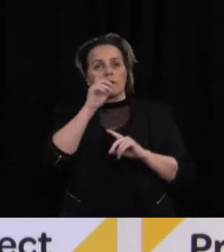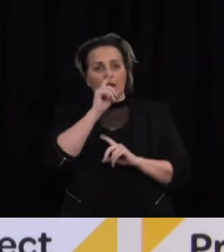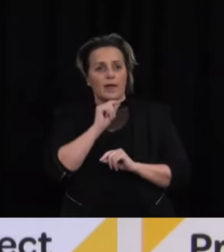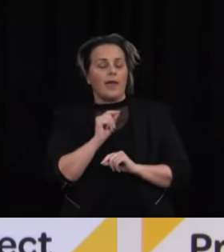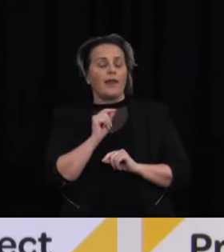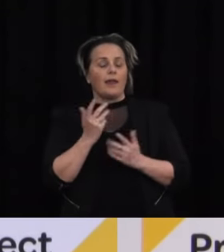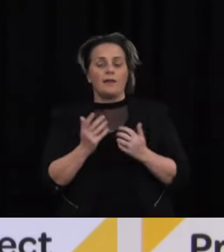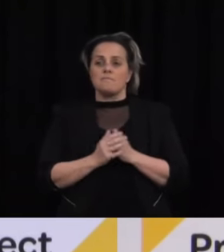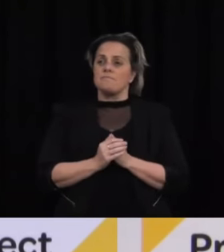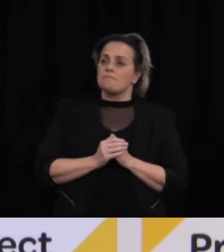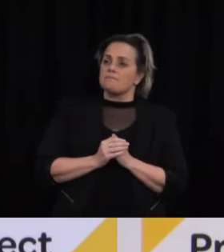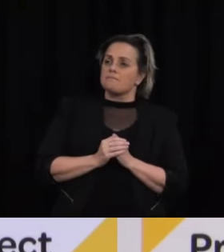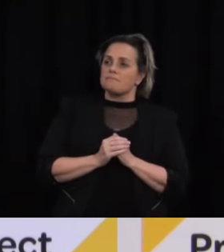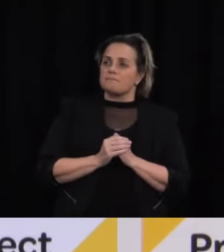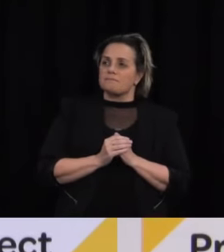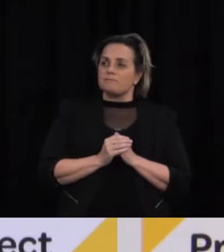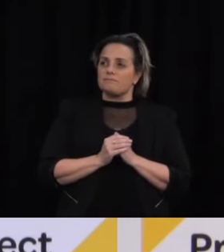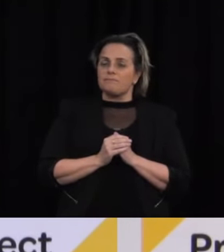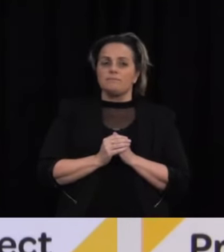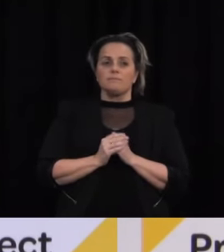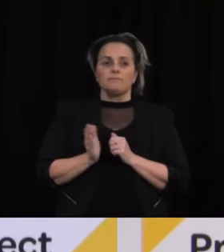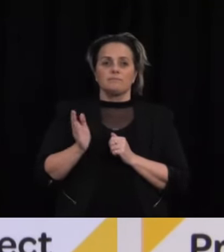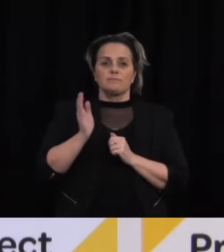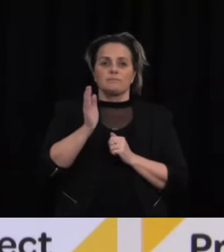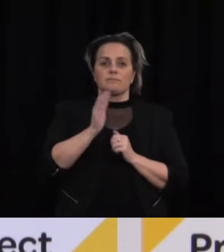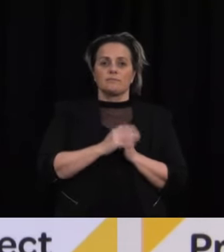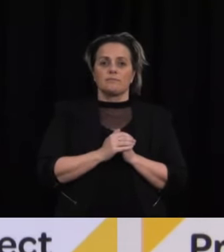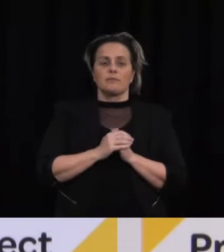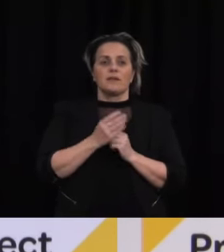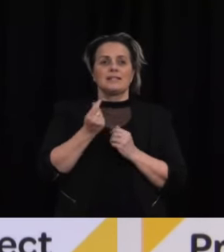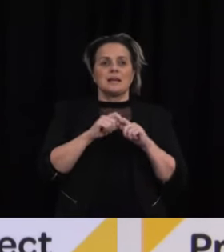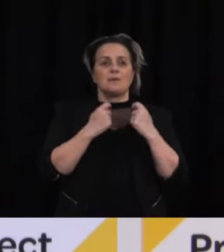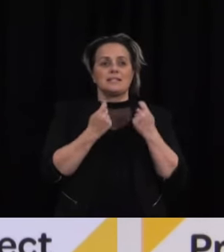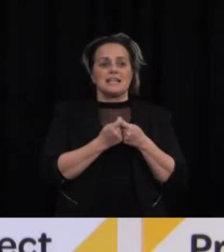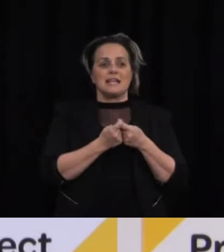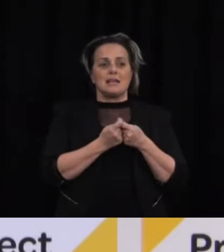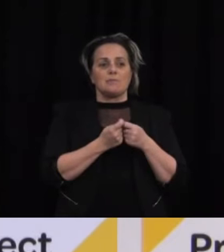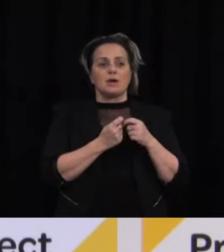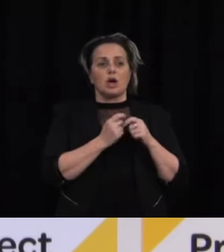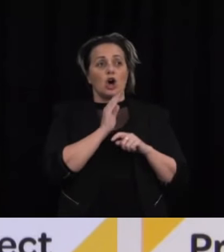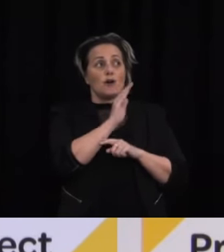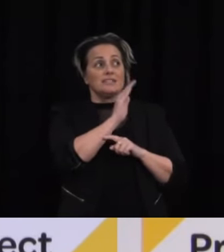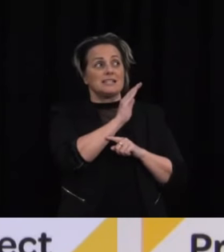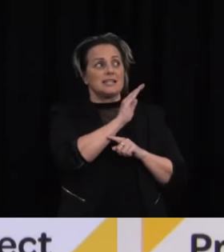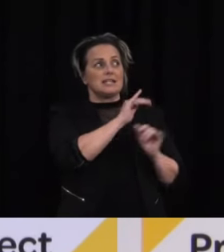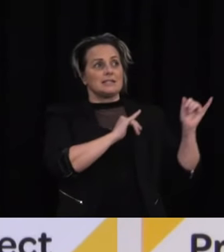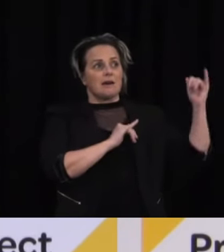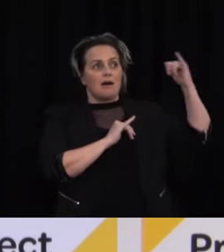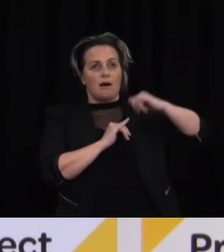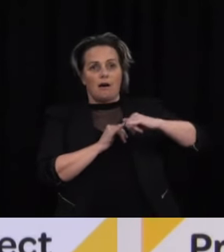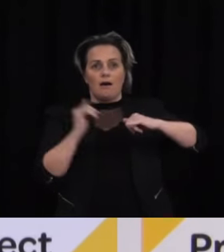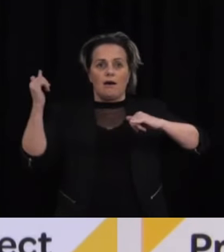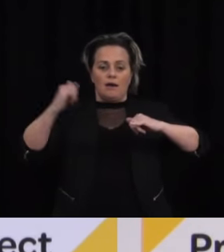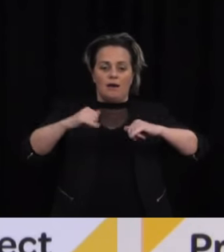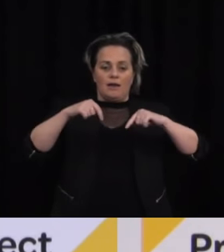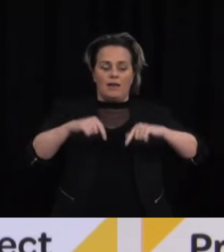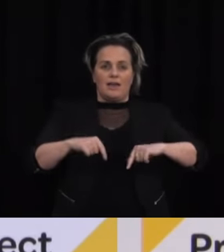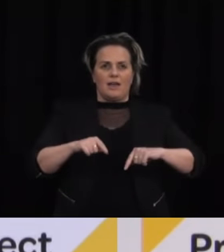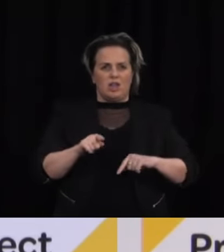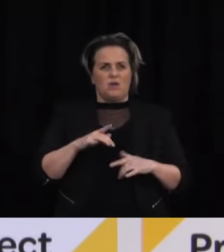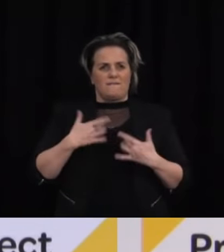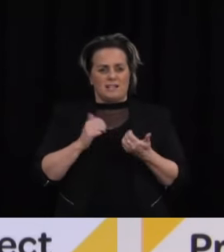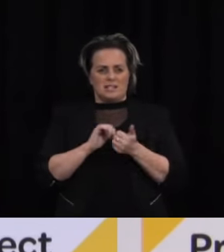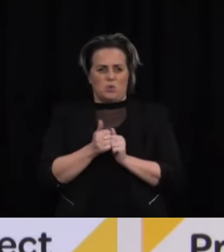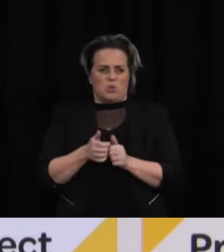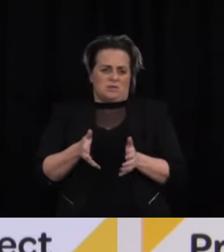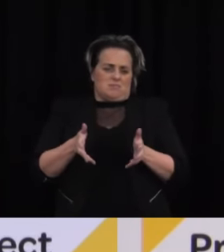than they have been. If you've made question for teams visiting overseas, wouldn't sports people just be an obvious choice?